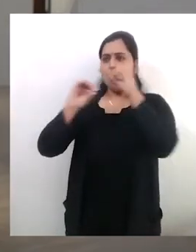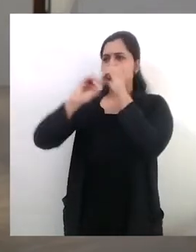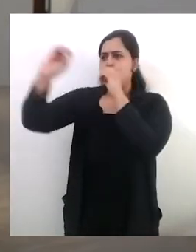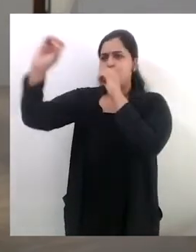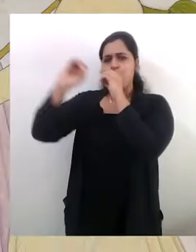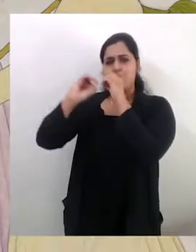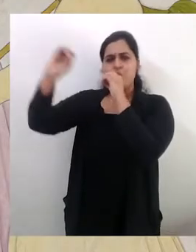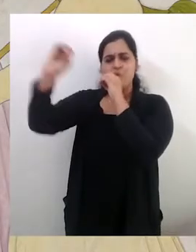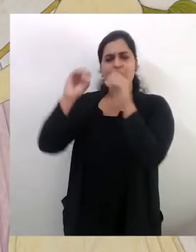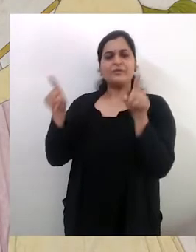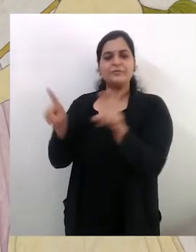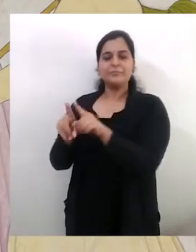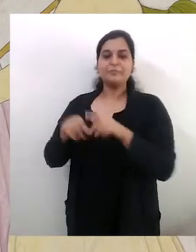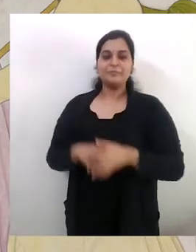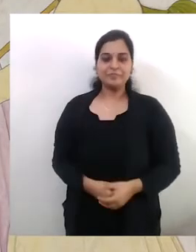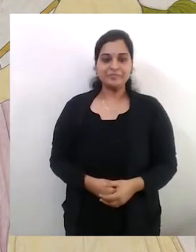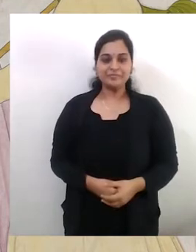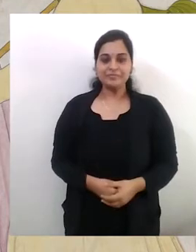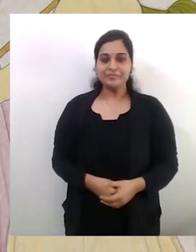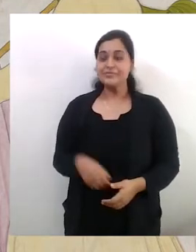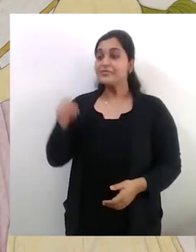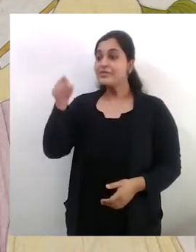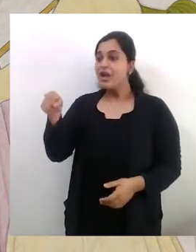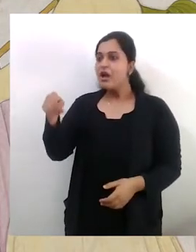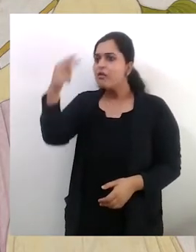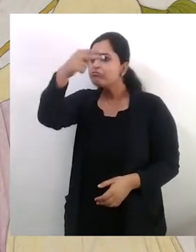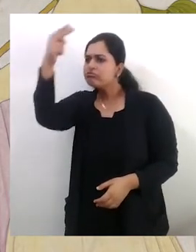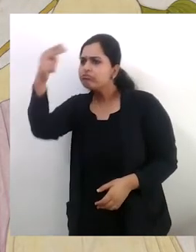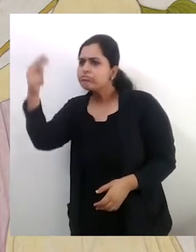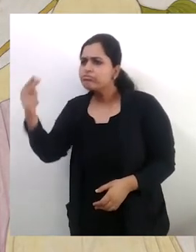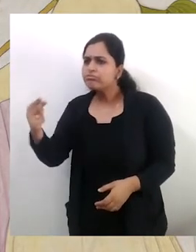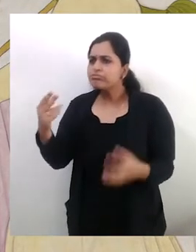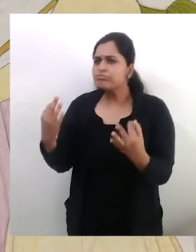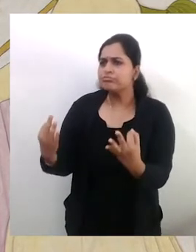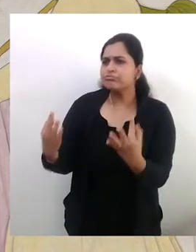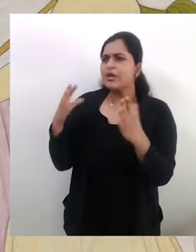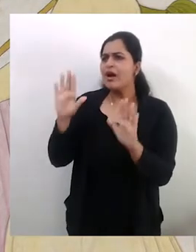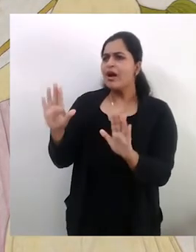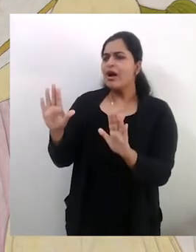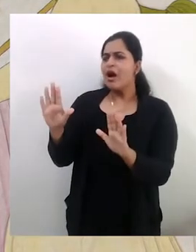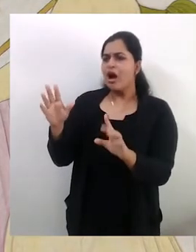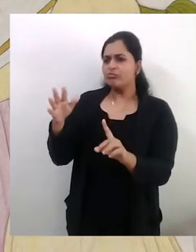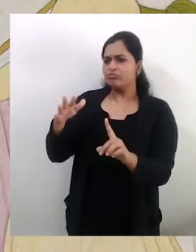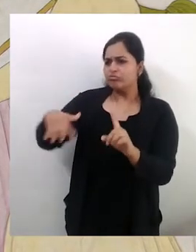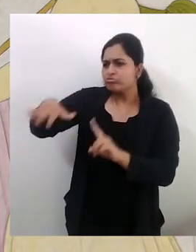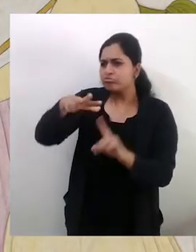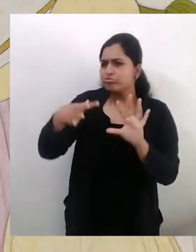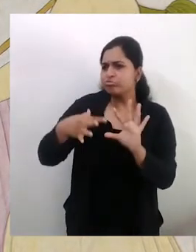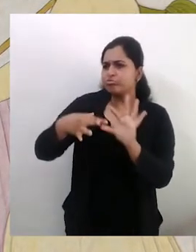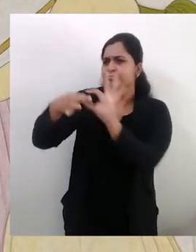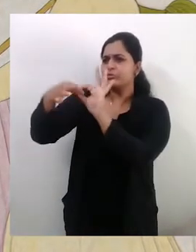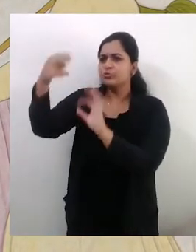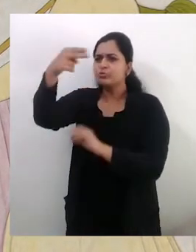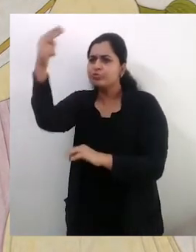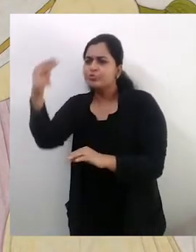trumpets. The setting and the context is deliberately ambiguous and almost abstract. It could have